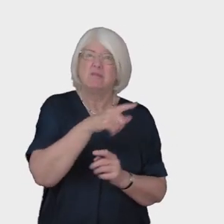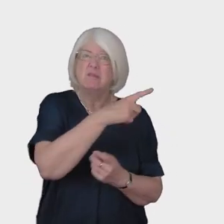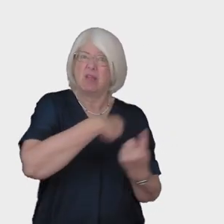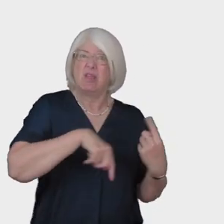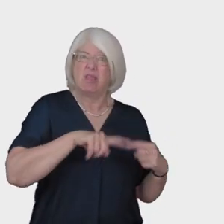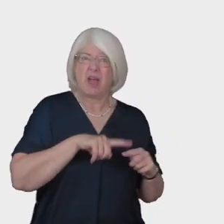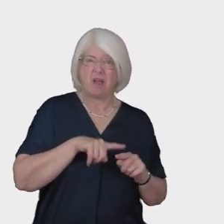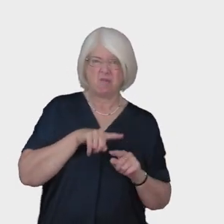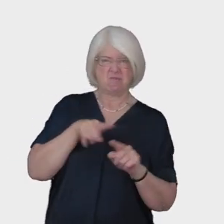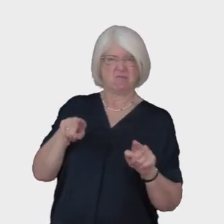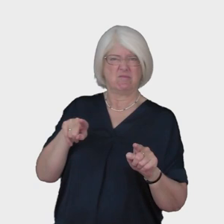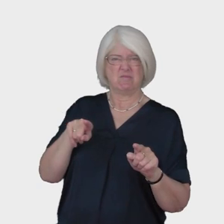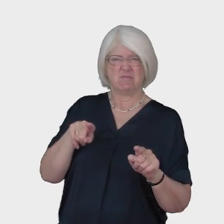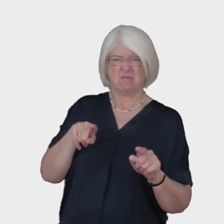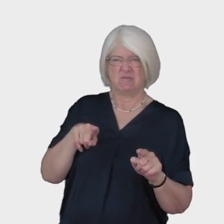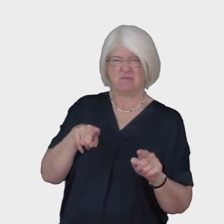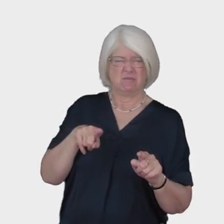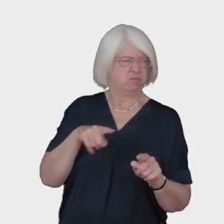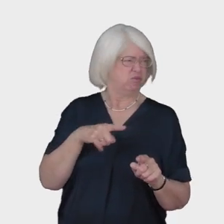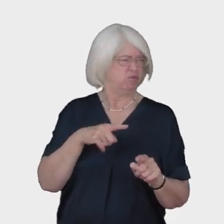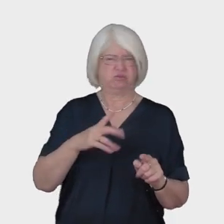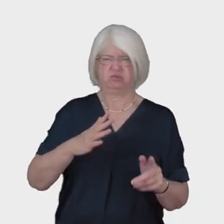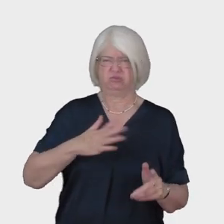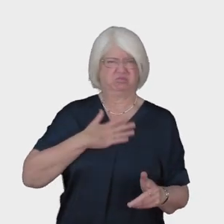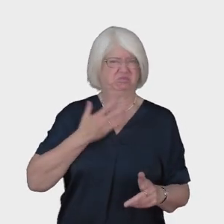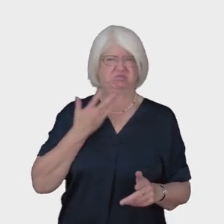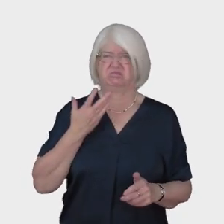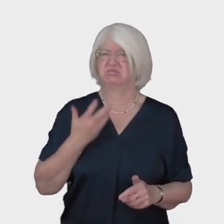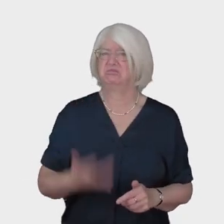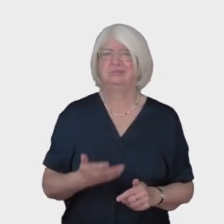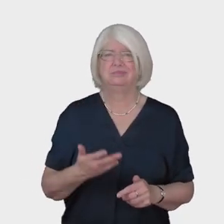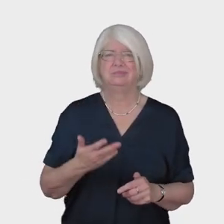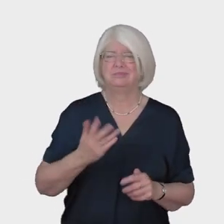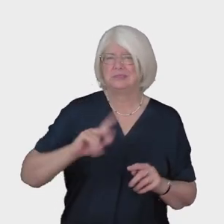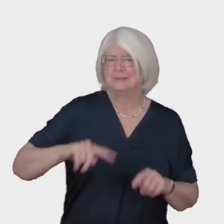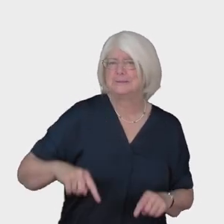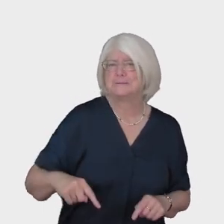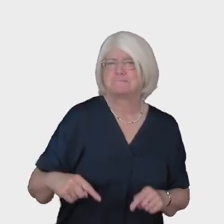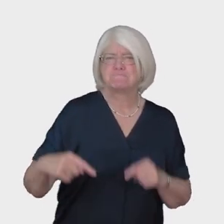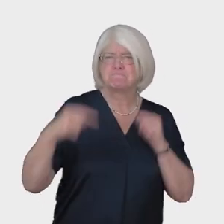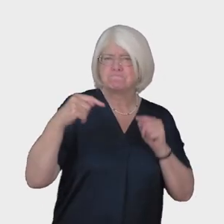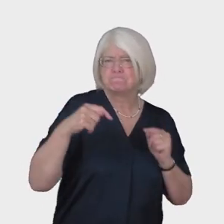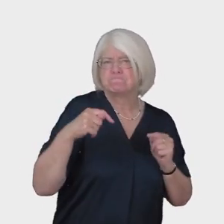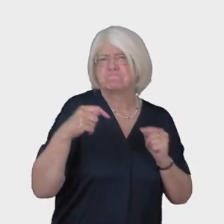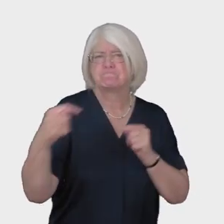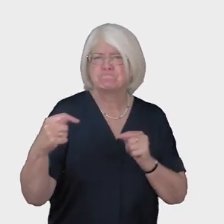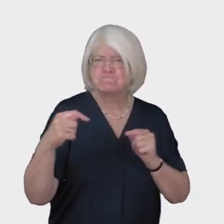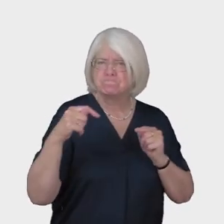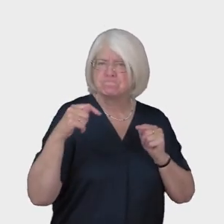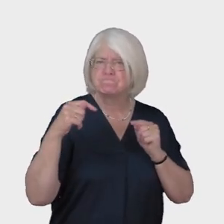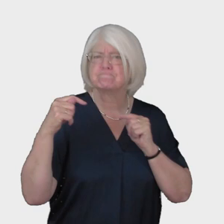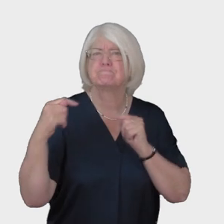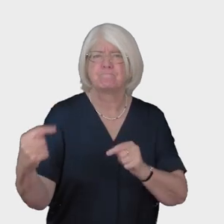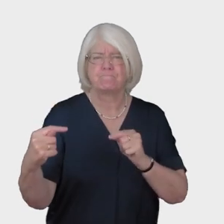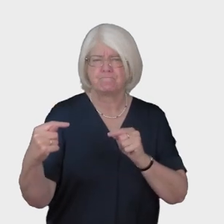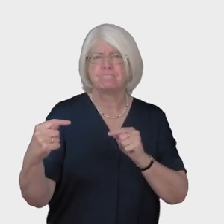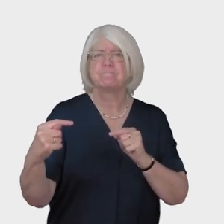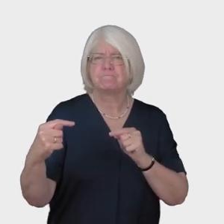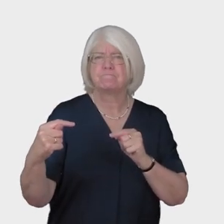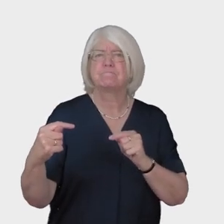yet they had beat themselves displeased and